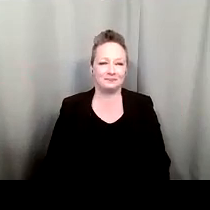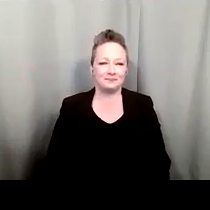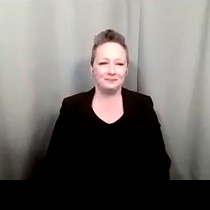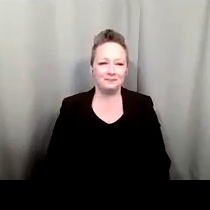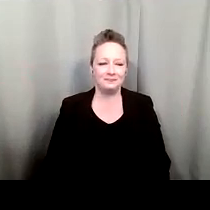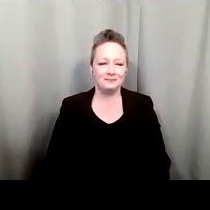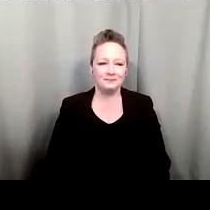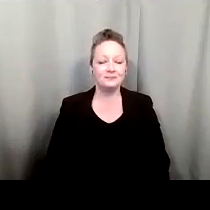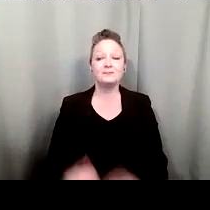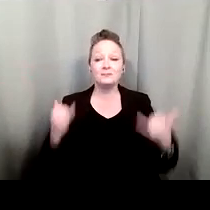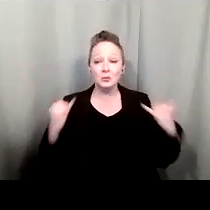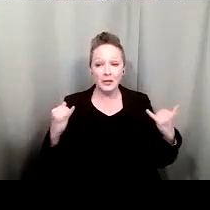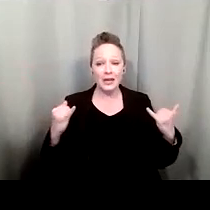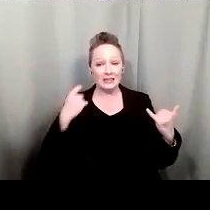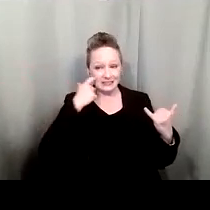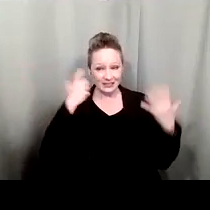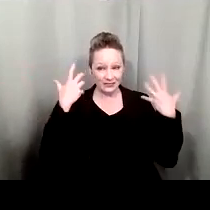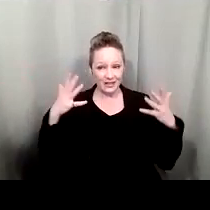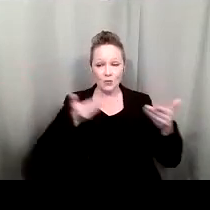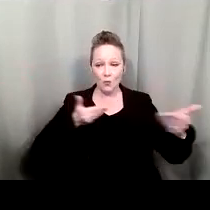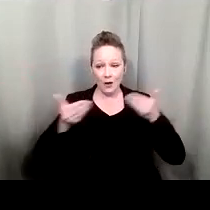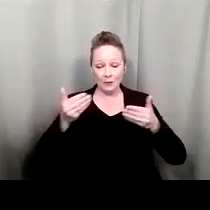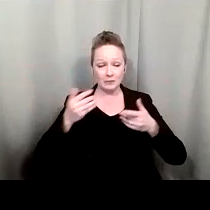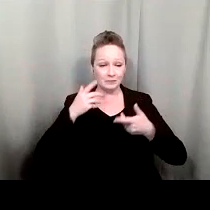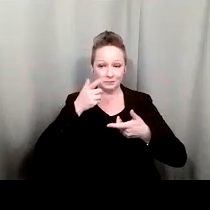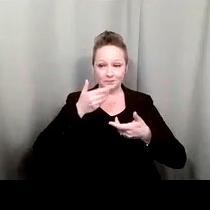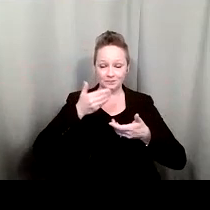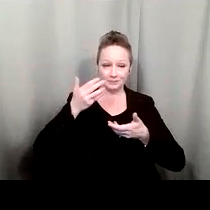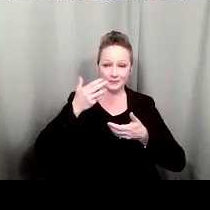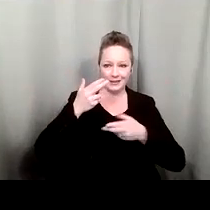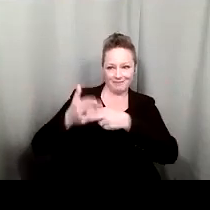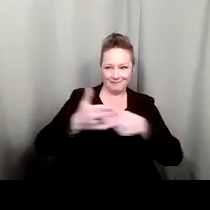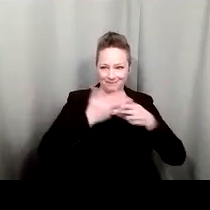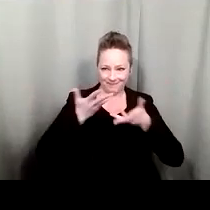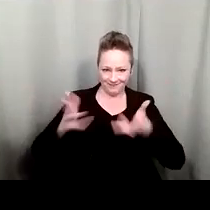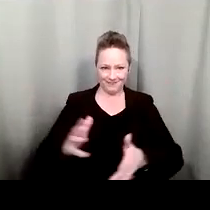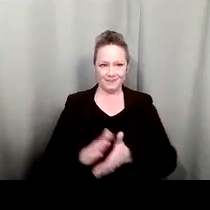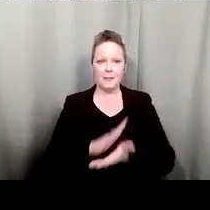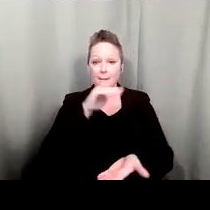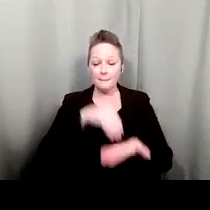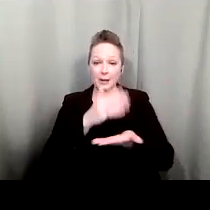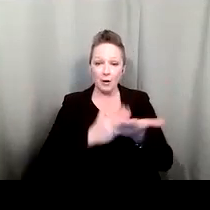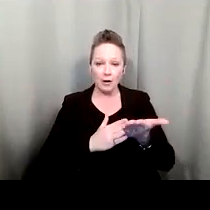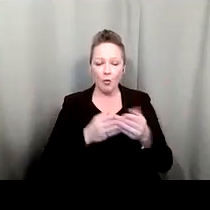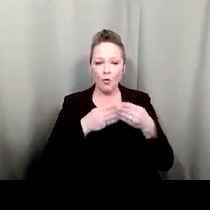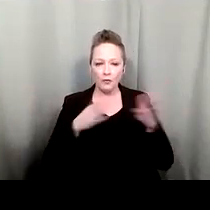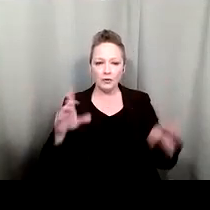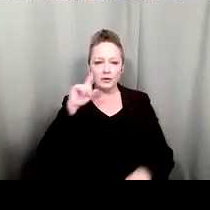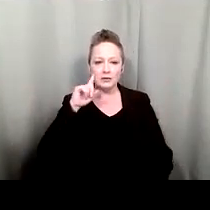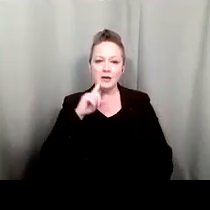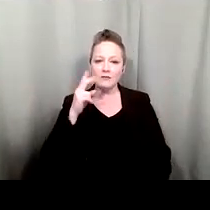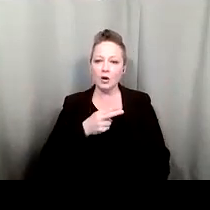So today we started with welcome and introductions and the main portion of our presentation will include an overview of deaf and hard of hearing